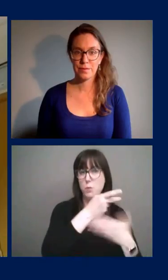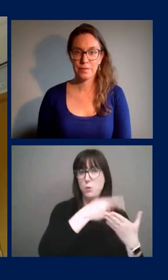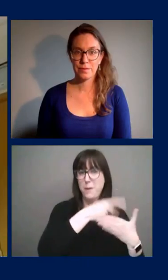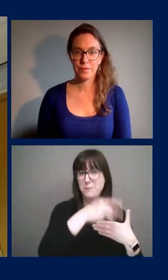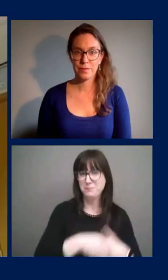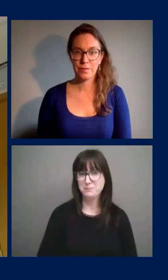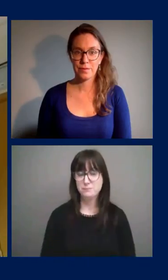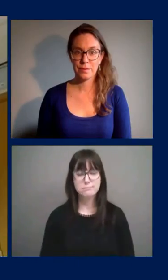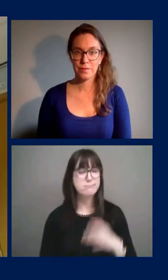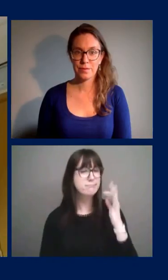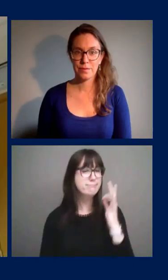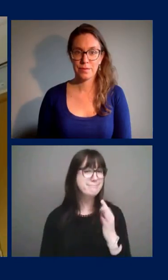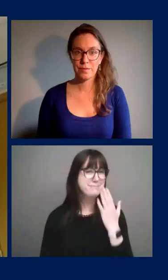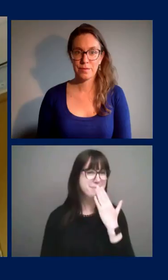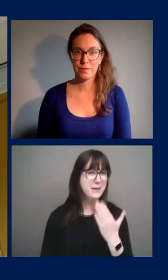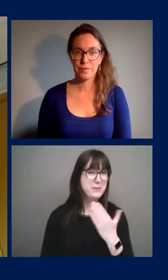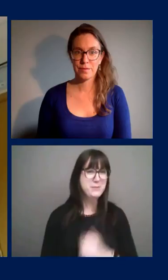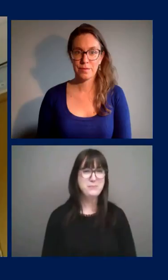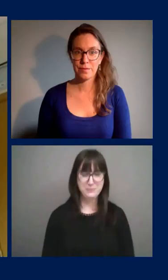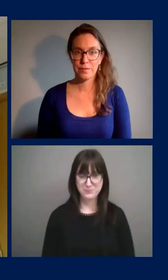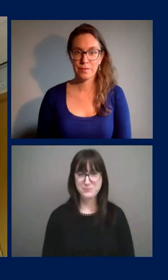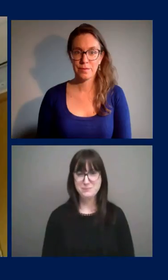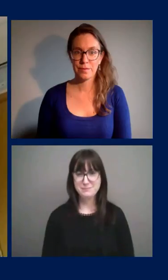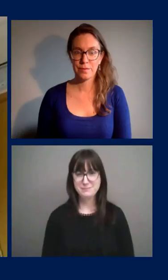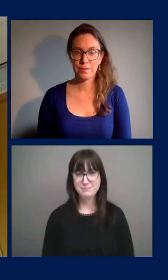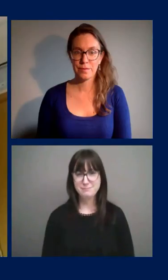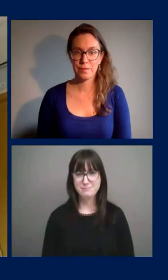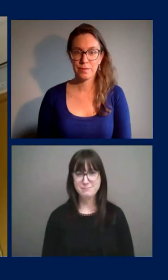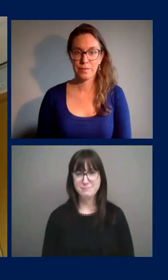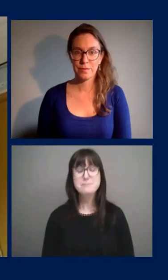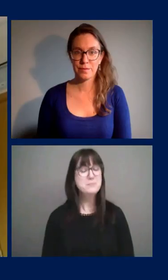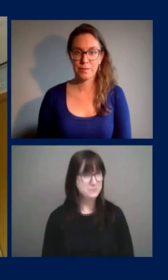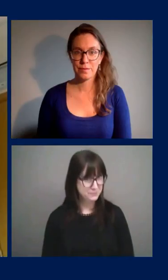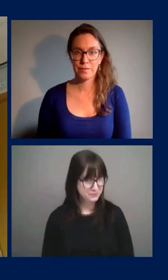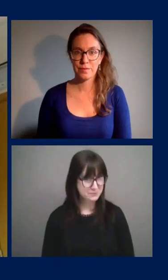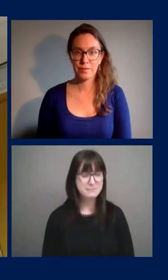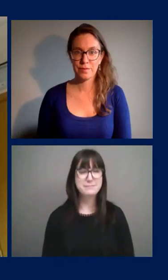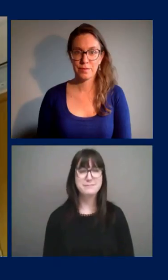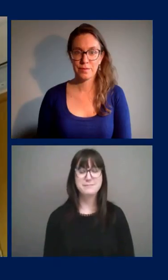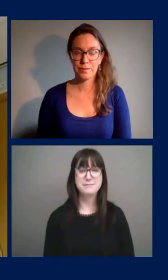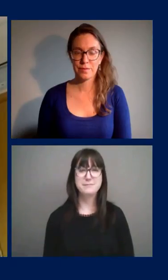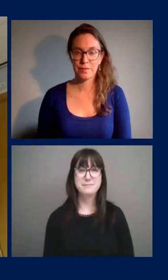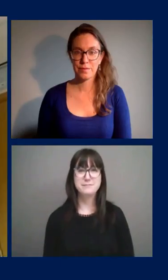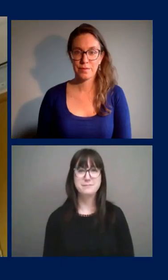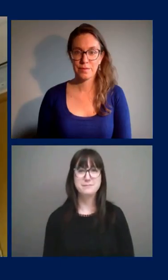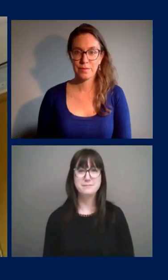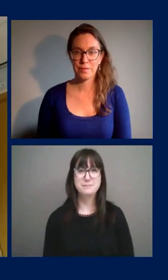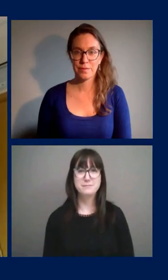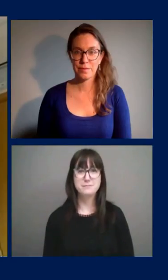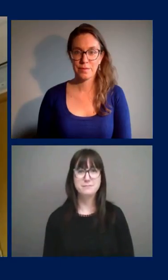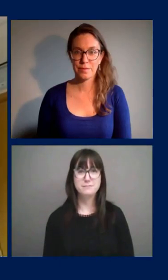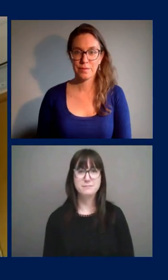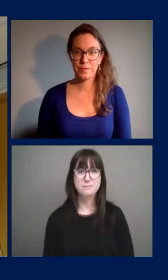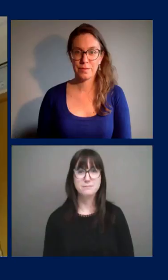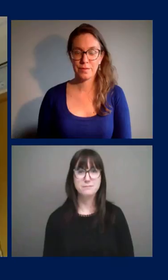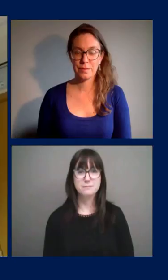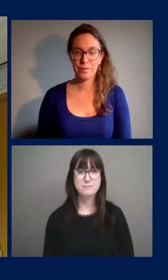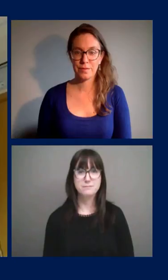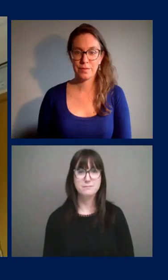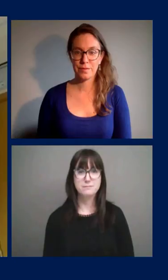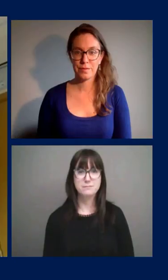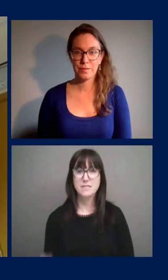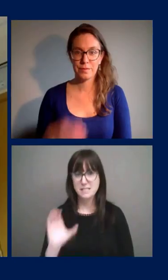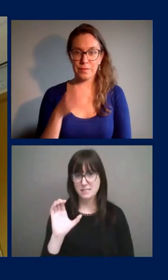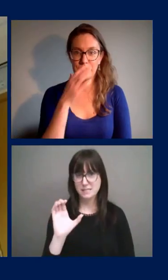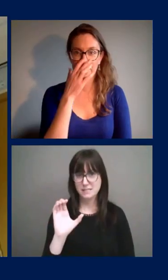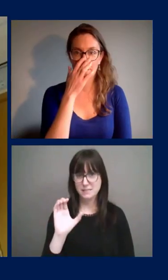Okay, great. Thank you very much. Thank you, doctors. Thank you, Norm. Um, all right. Up next we have Natalia Goodwin with CBC.